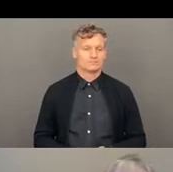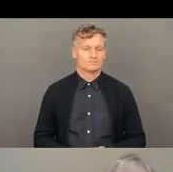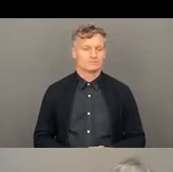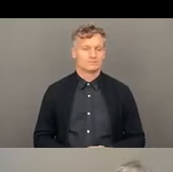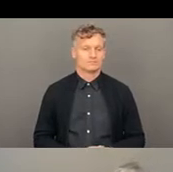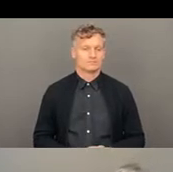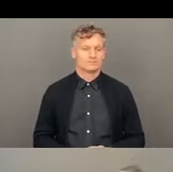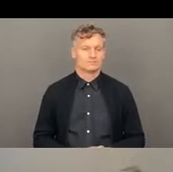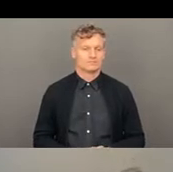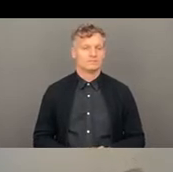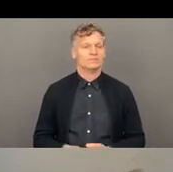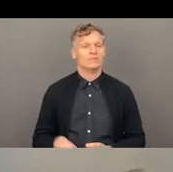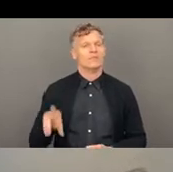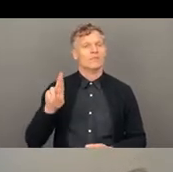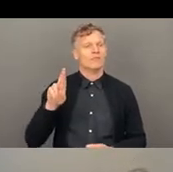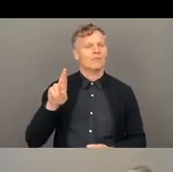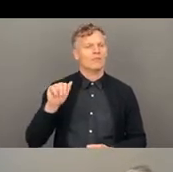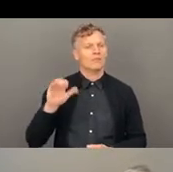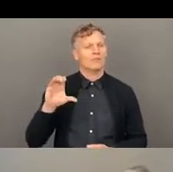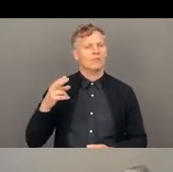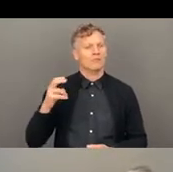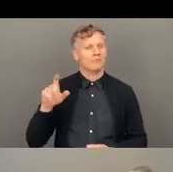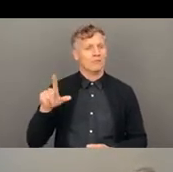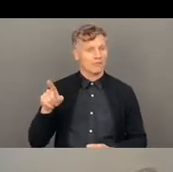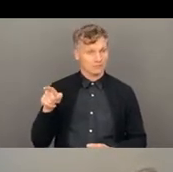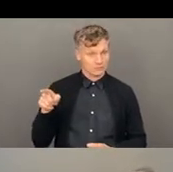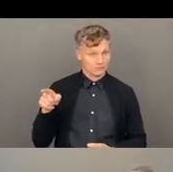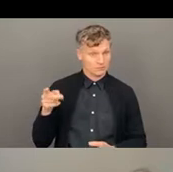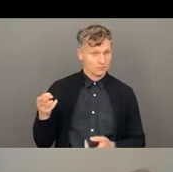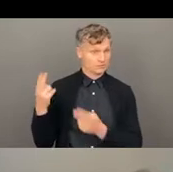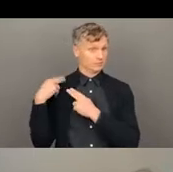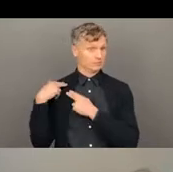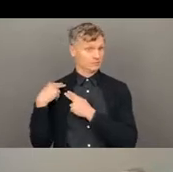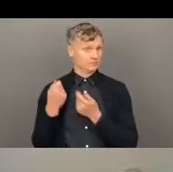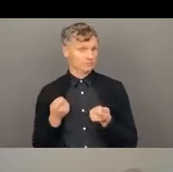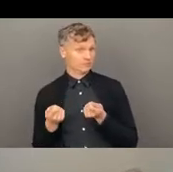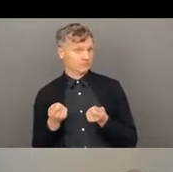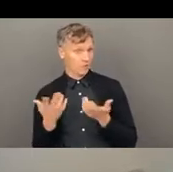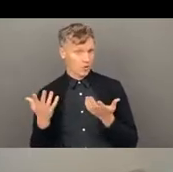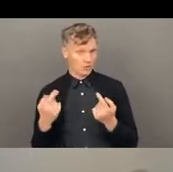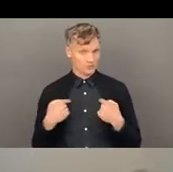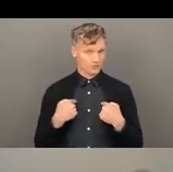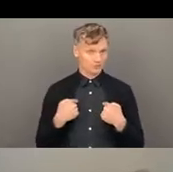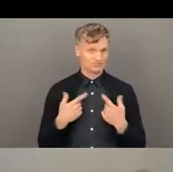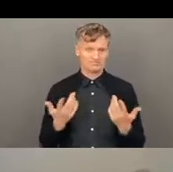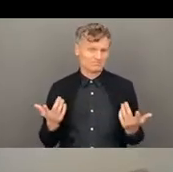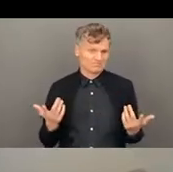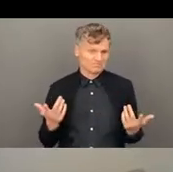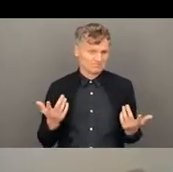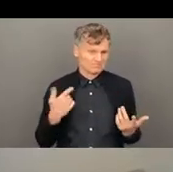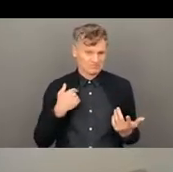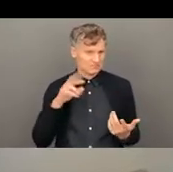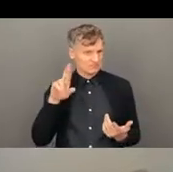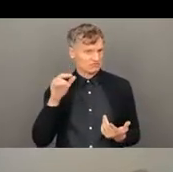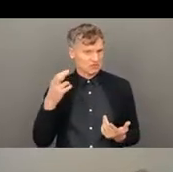So, Rachel, do you want to do this or do you want me to? I can certainly just call on the people. That would be